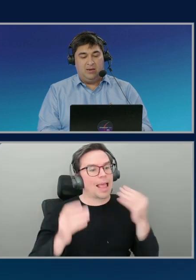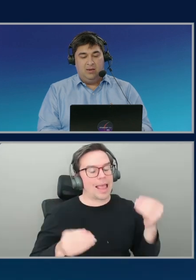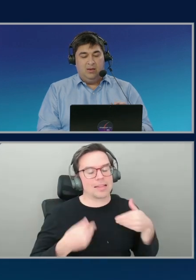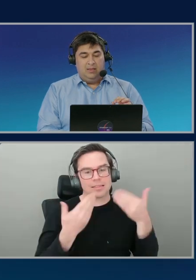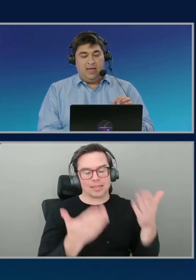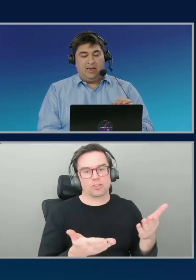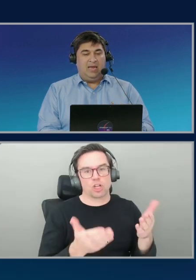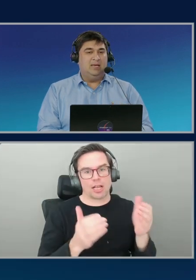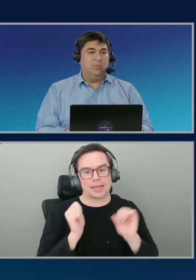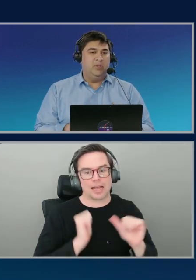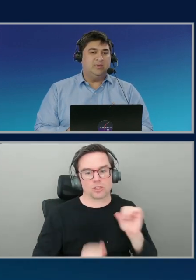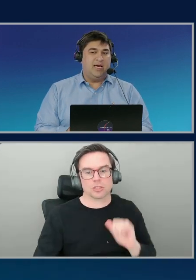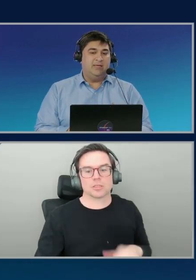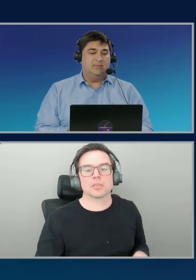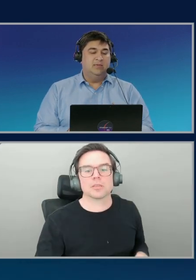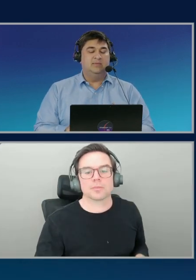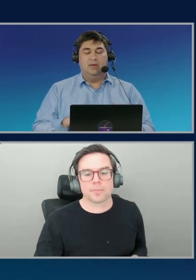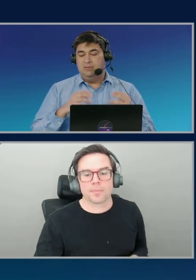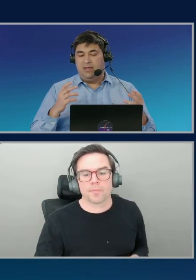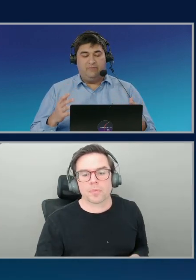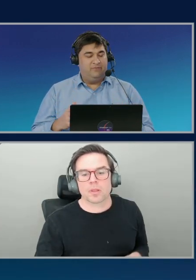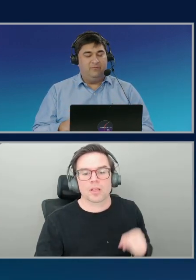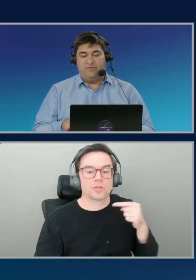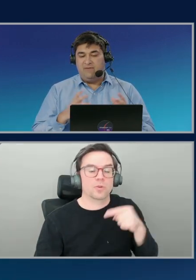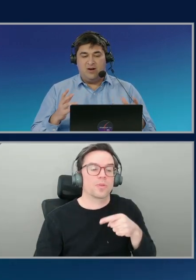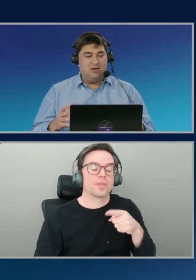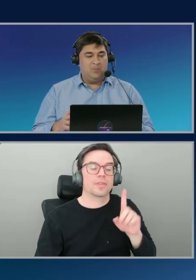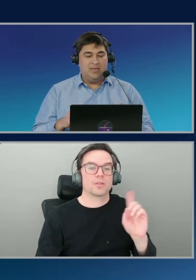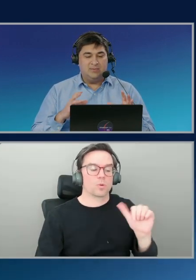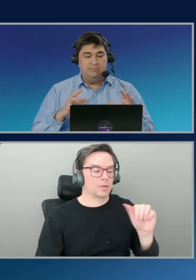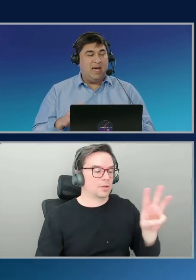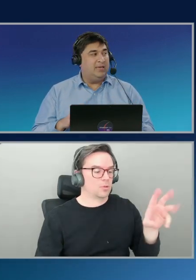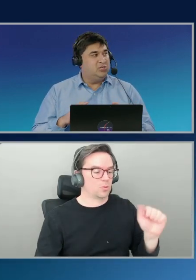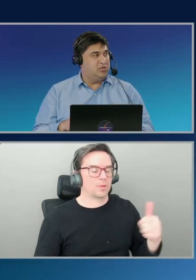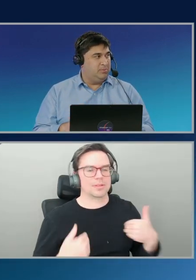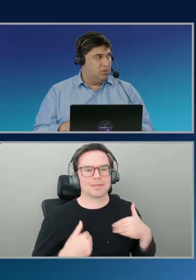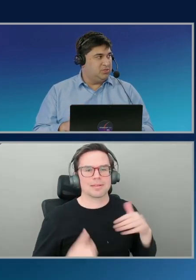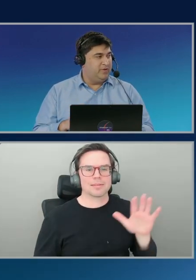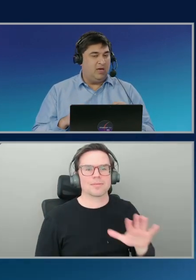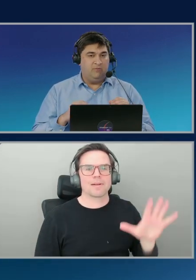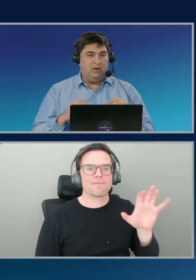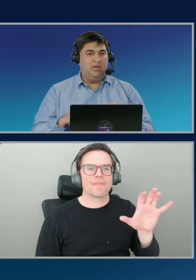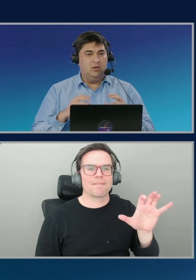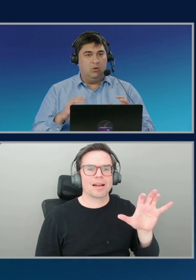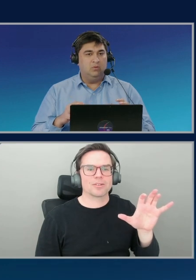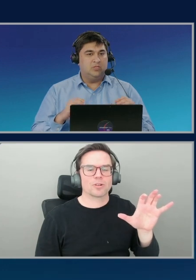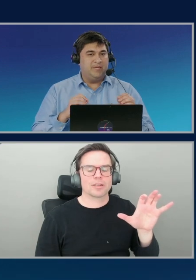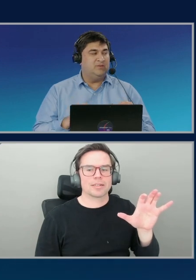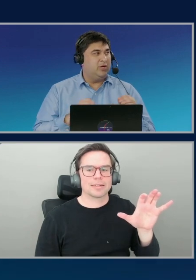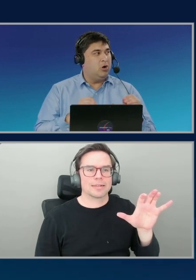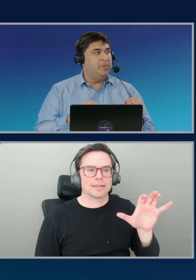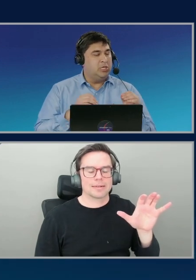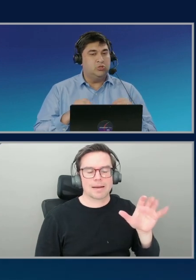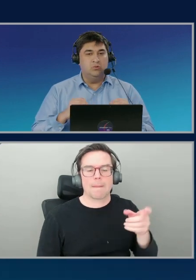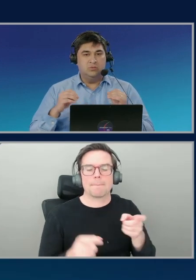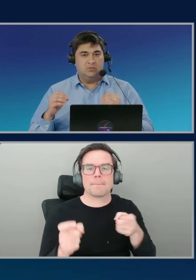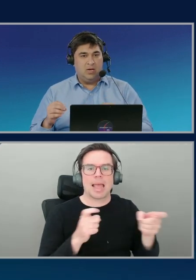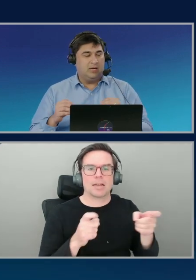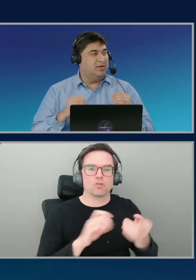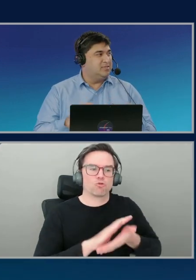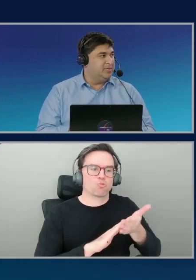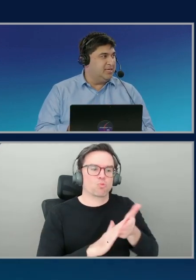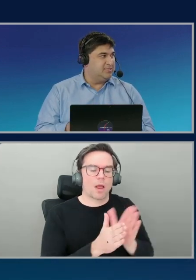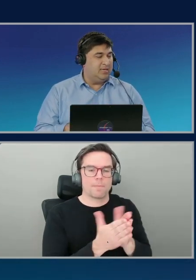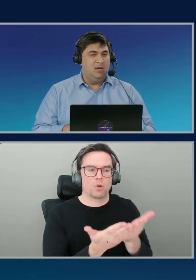This is where like AWS has like 500 plus managed runbooks where when we know specific common issues